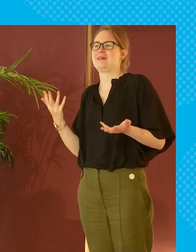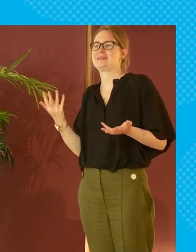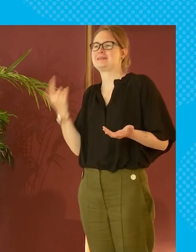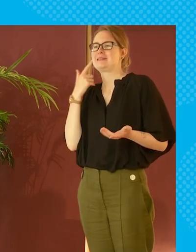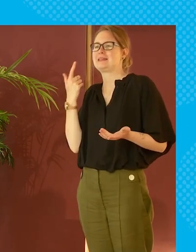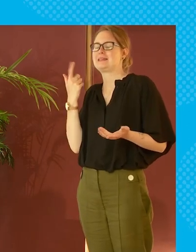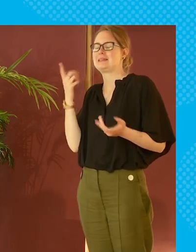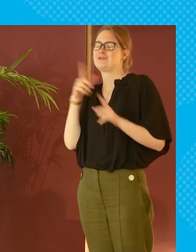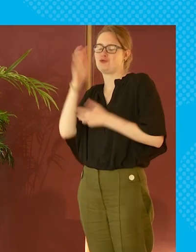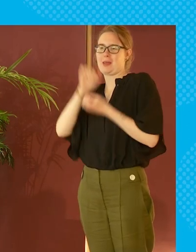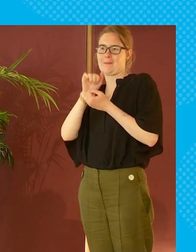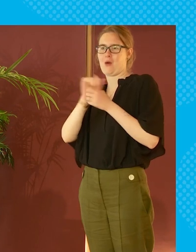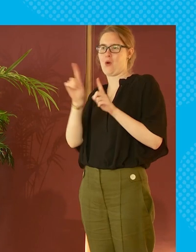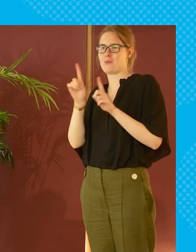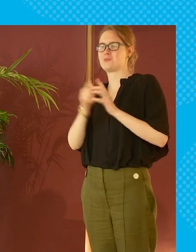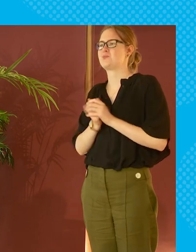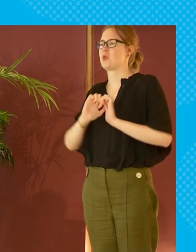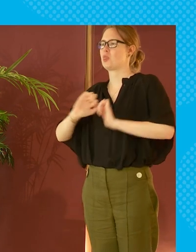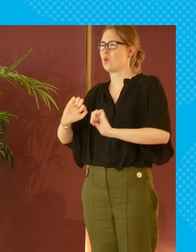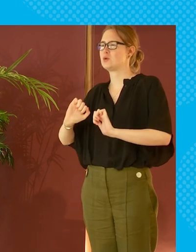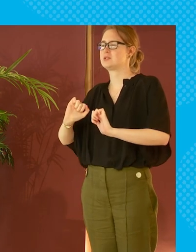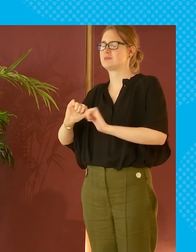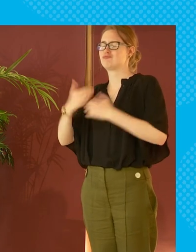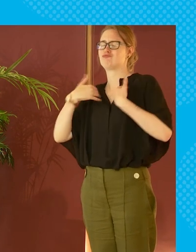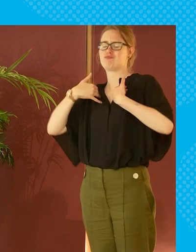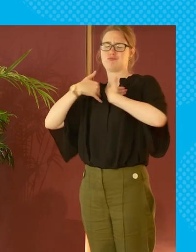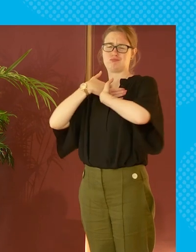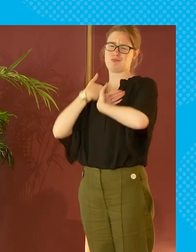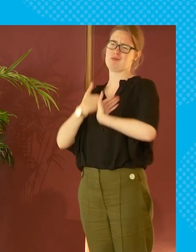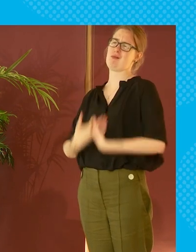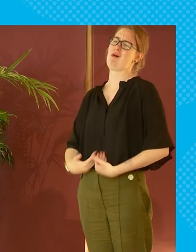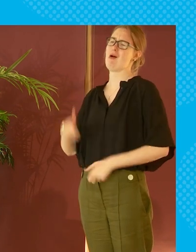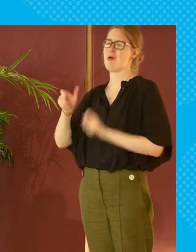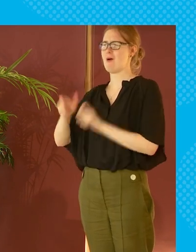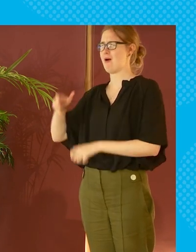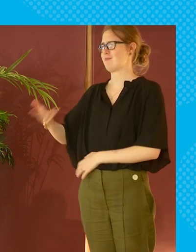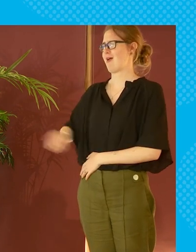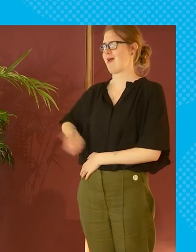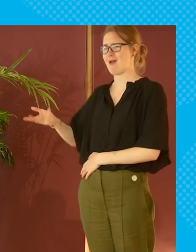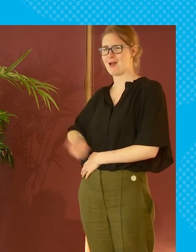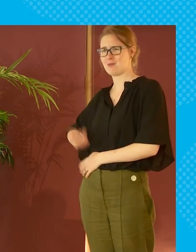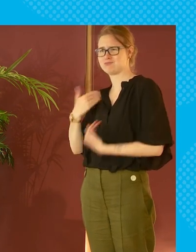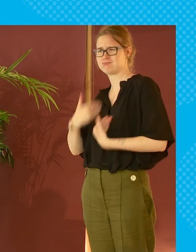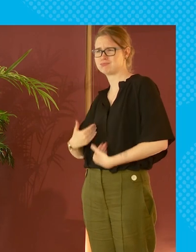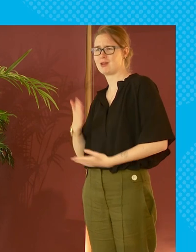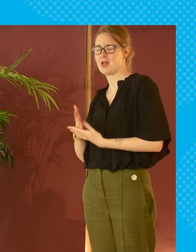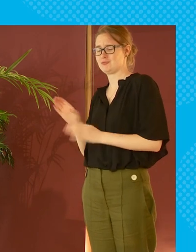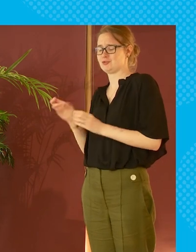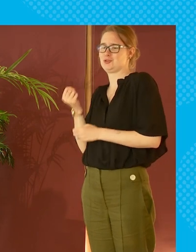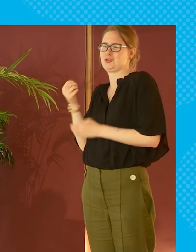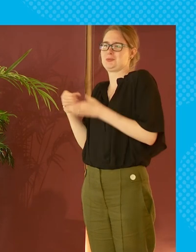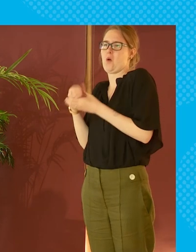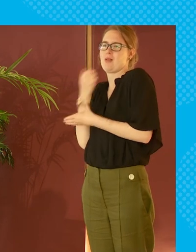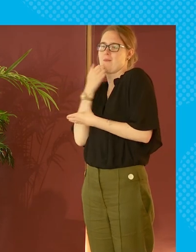like i think we have to keep in mind is that those extremely wealthy individuals loads of income and assets and stuff are actually a